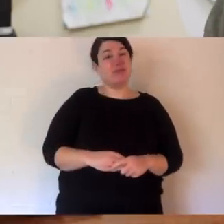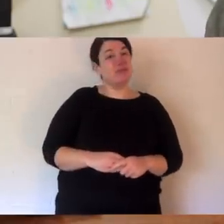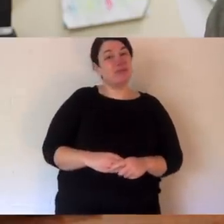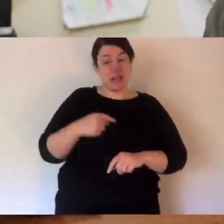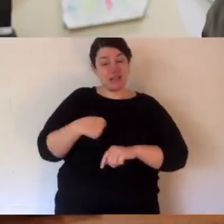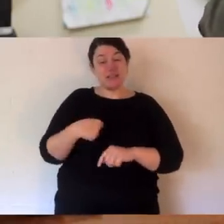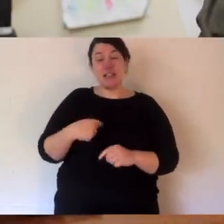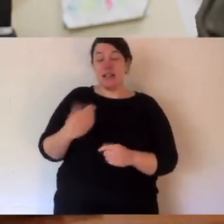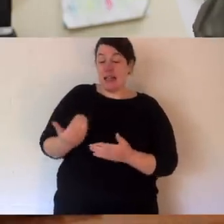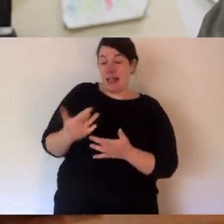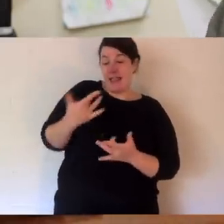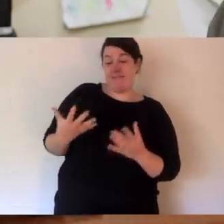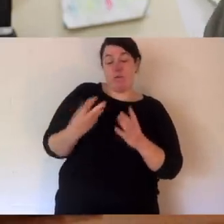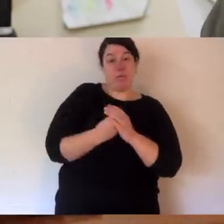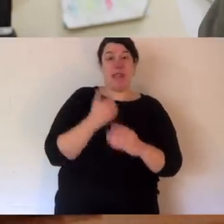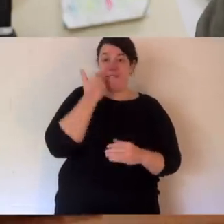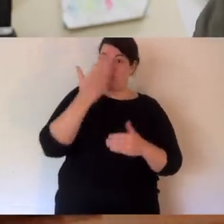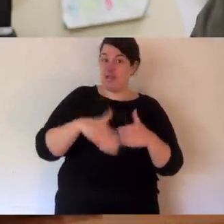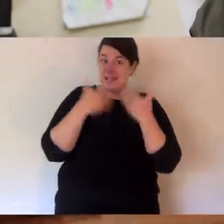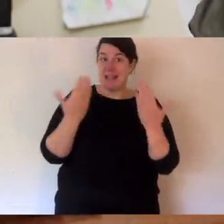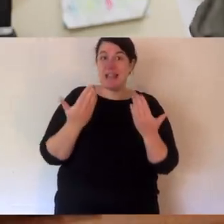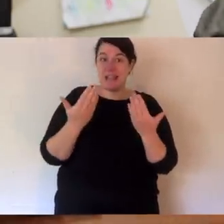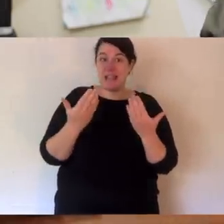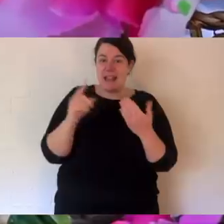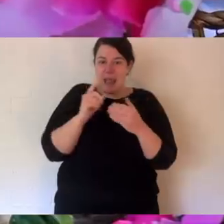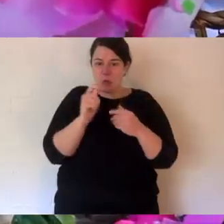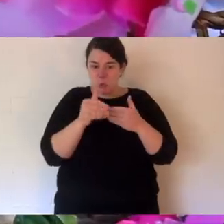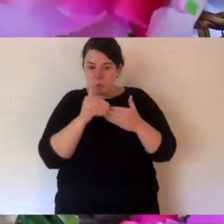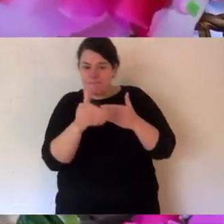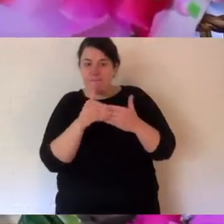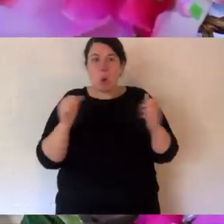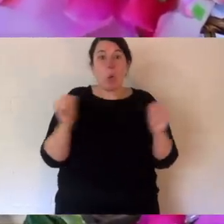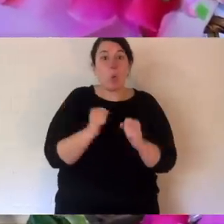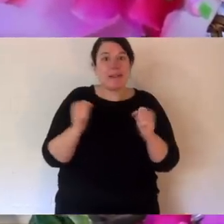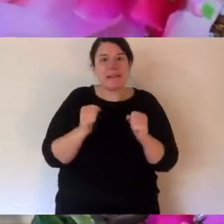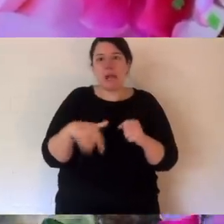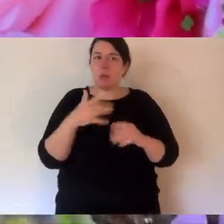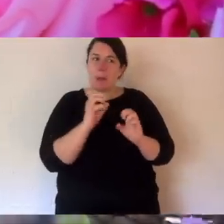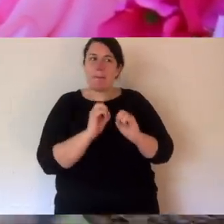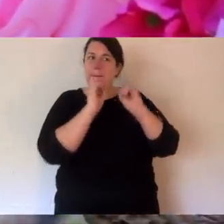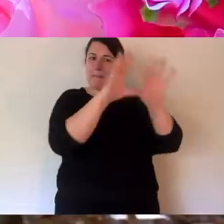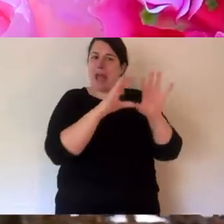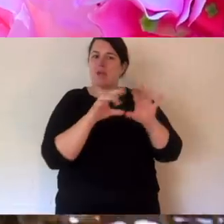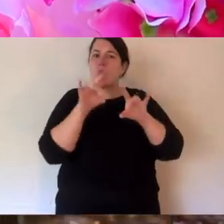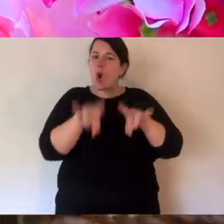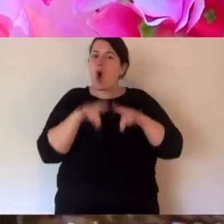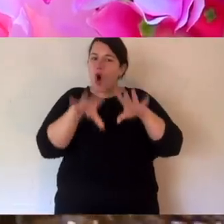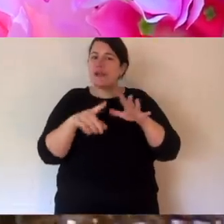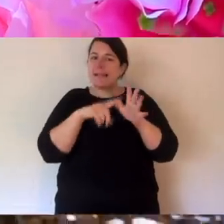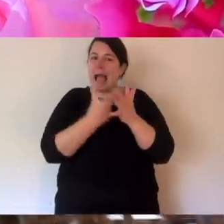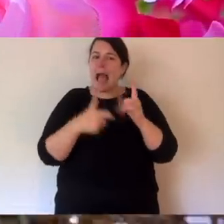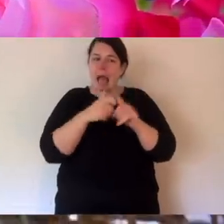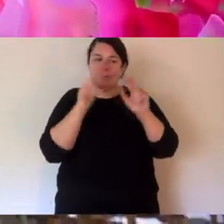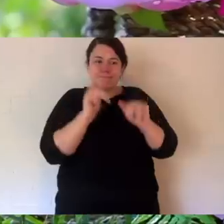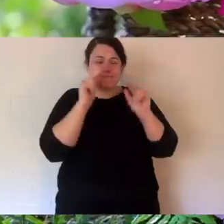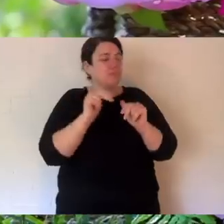me 24-hour round-the-clock care while she was little. And because it's coming into winter now, I don't want to return her back up to Aussie Ark with her friends